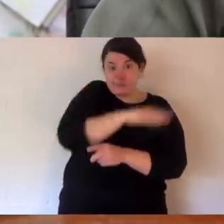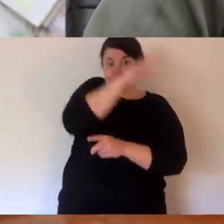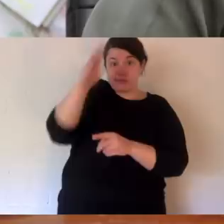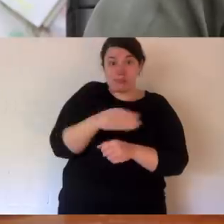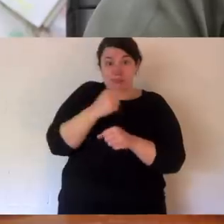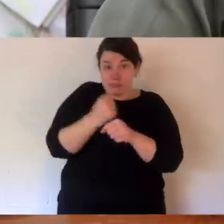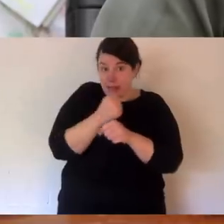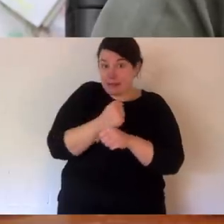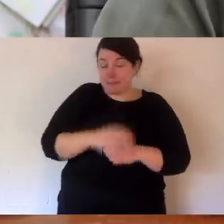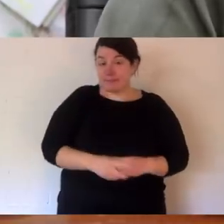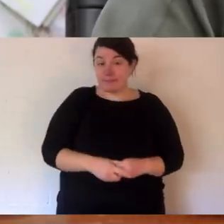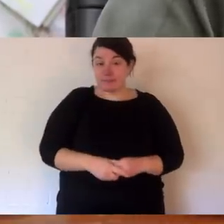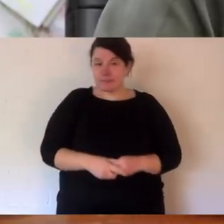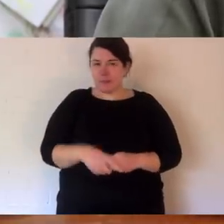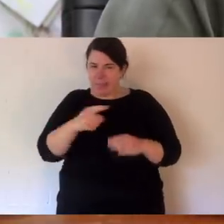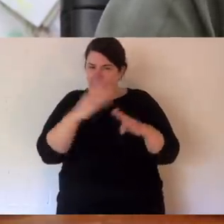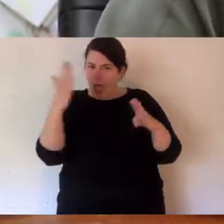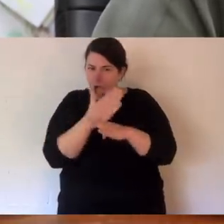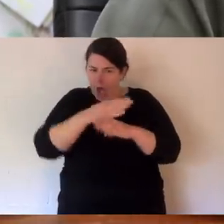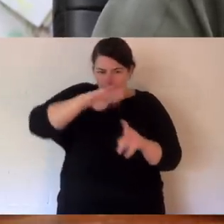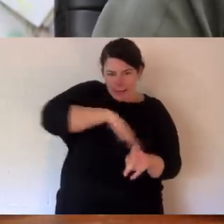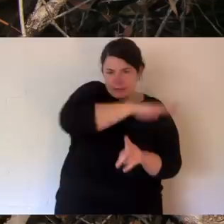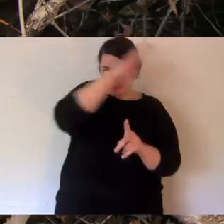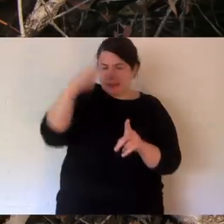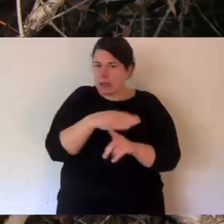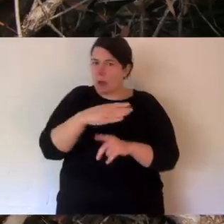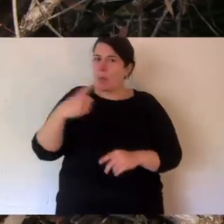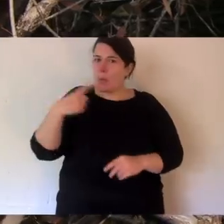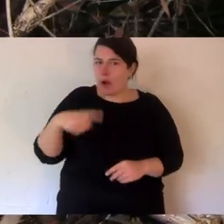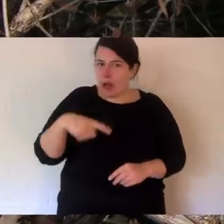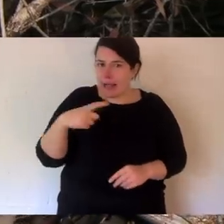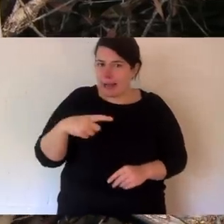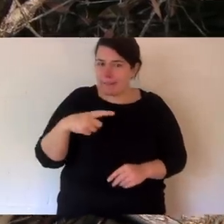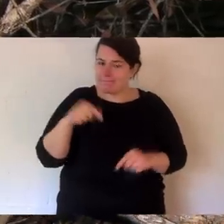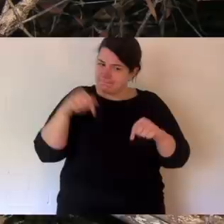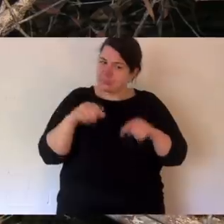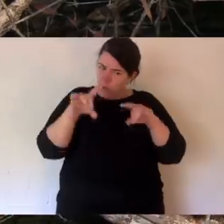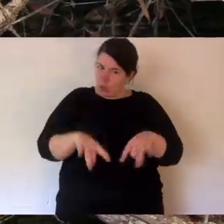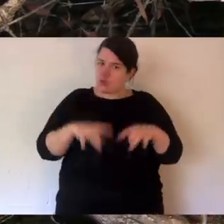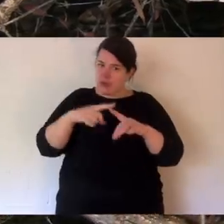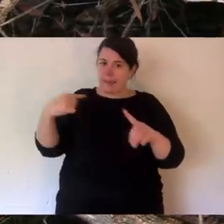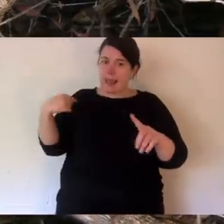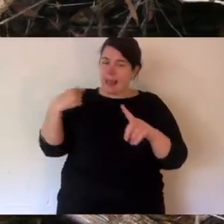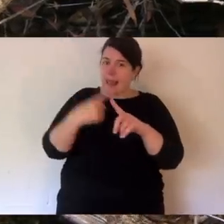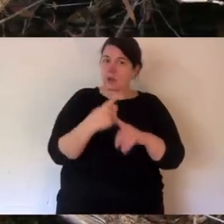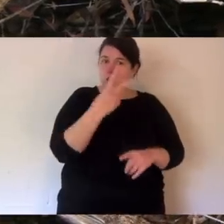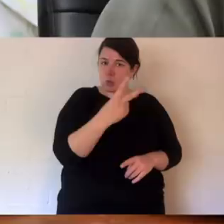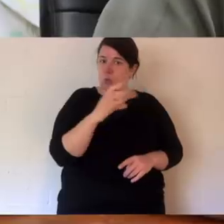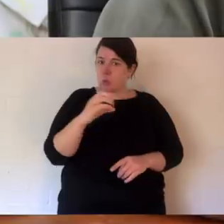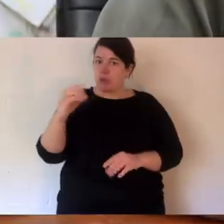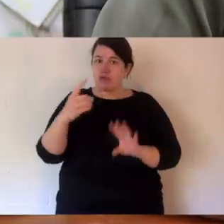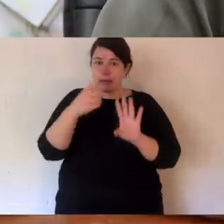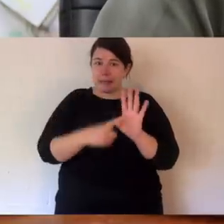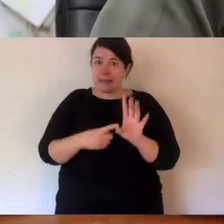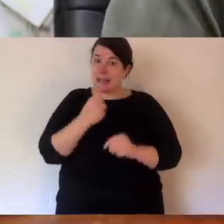Now, the thing is that they really bunker down in that nest and they rely on it. What's happened in Australia in the last 200